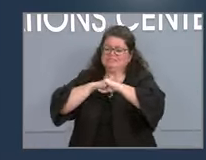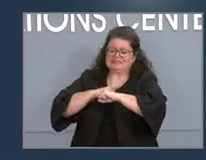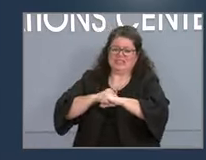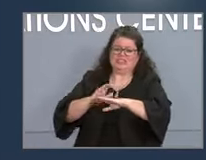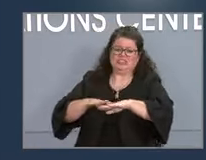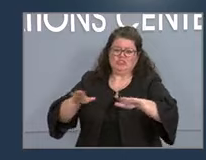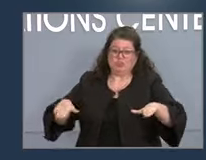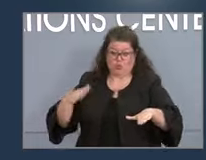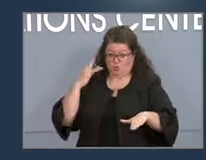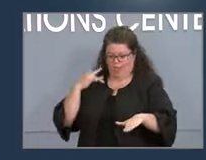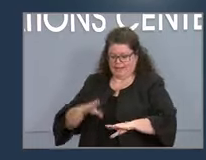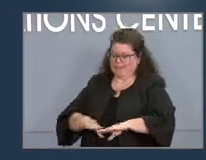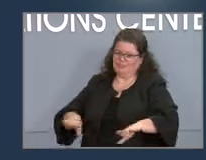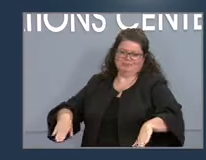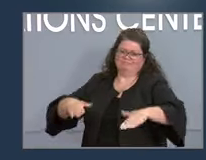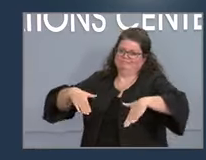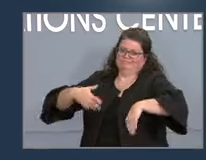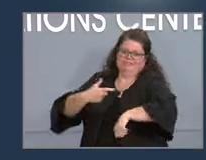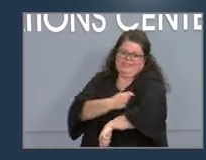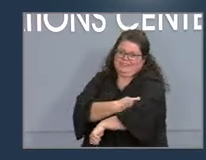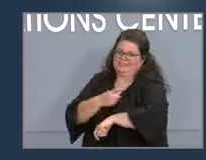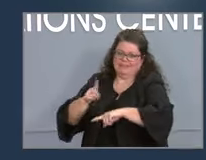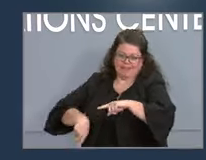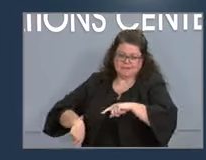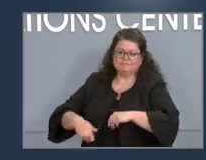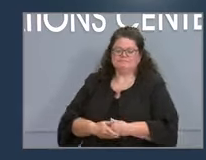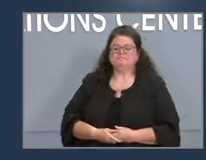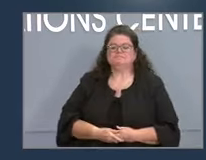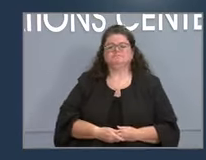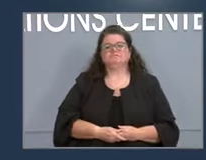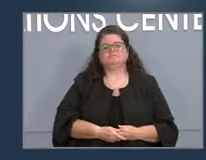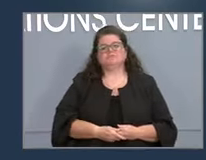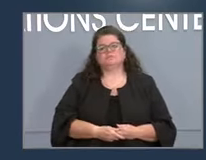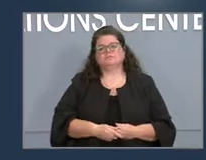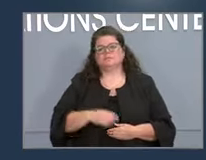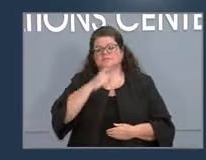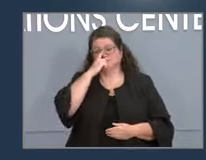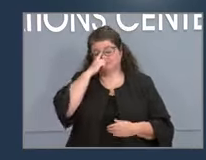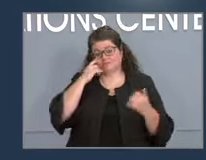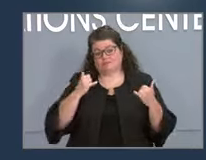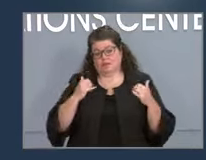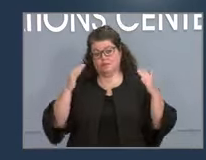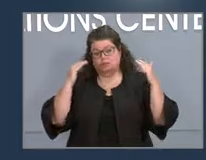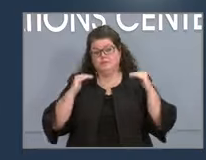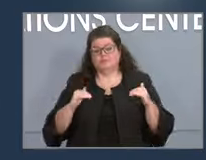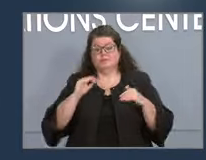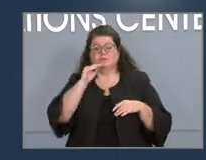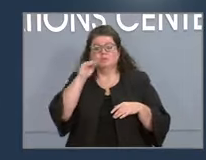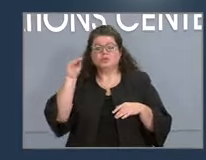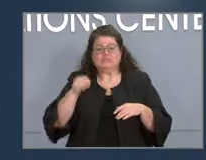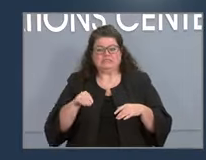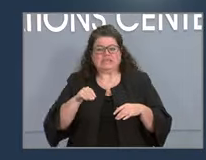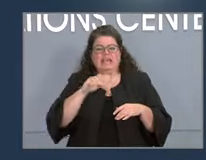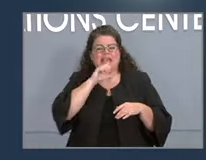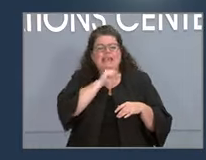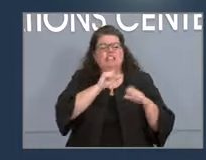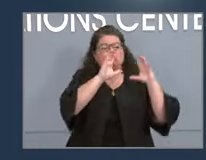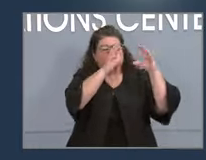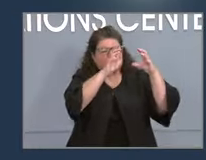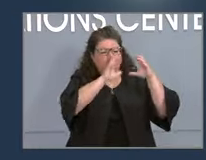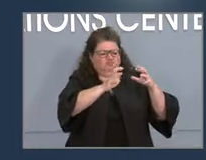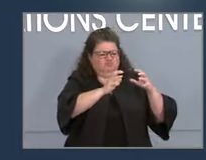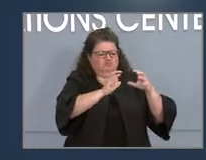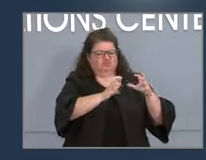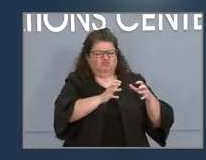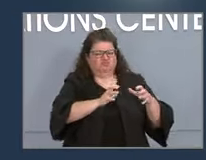vaccinated. Our last data slide today shows the percent of the population fully vaccinated by age group. And you can